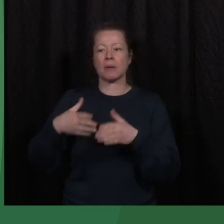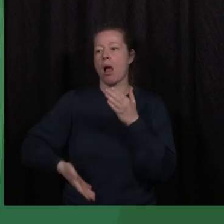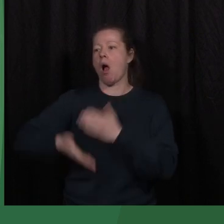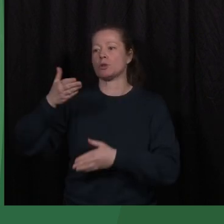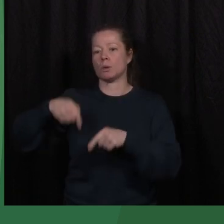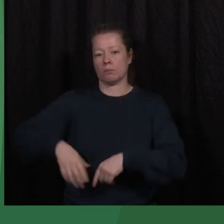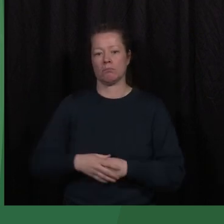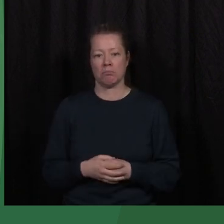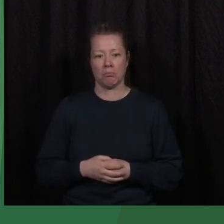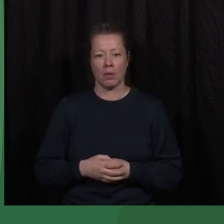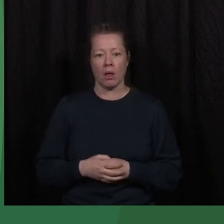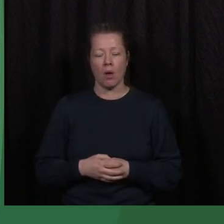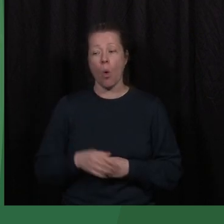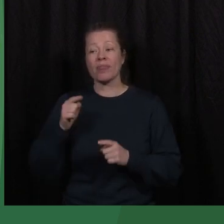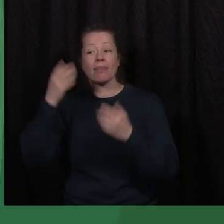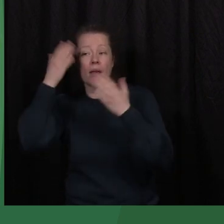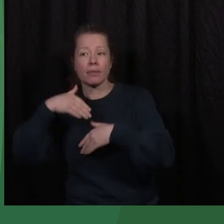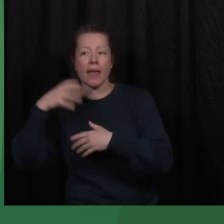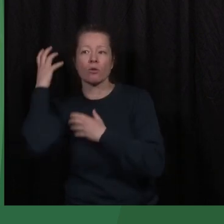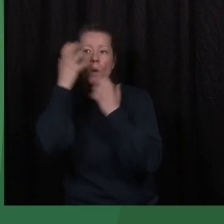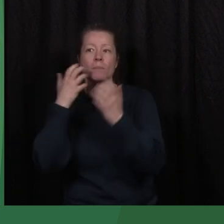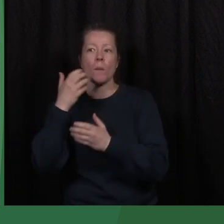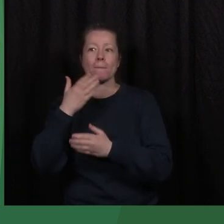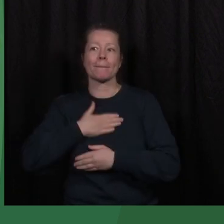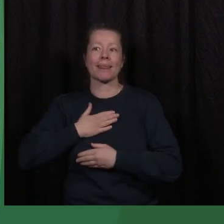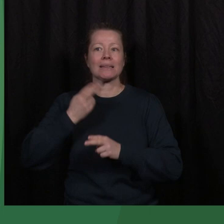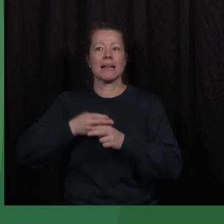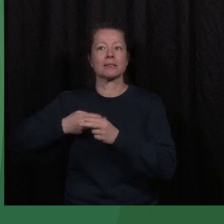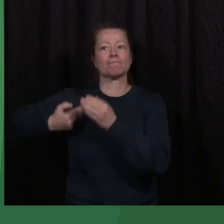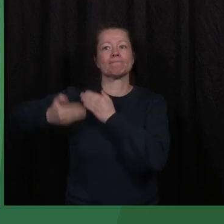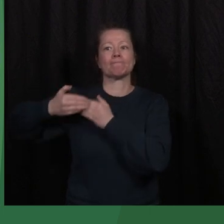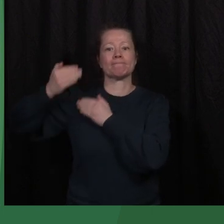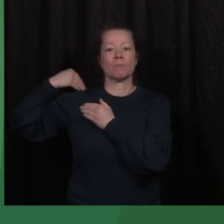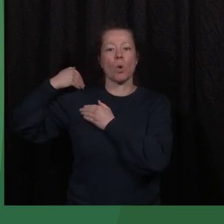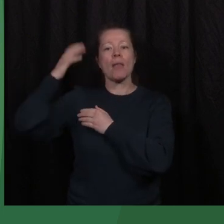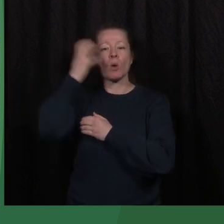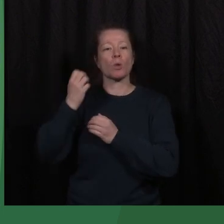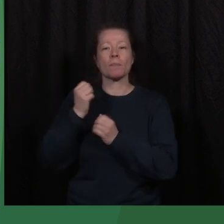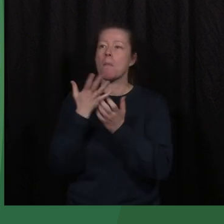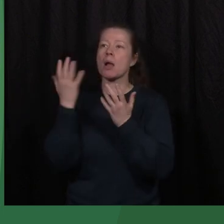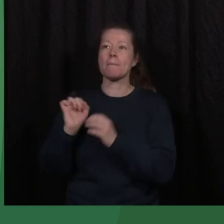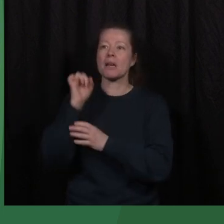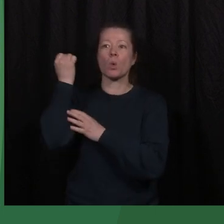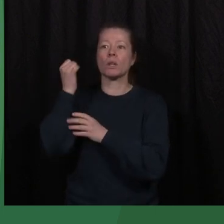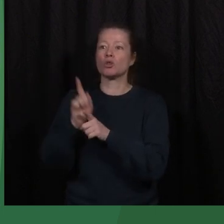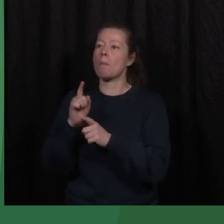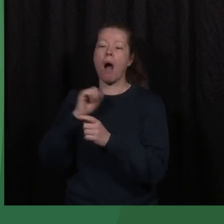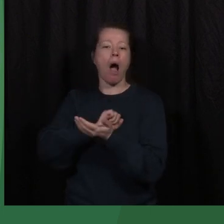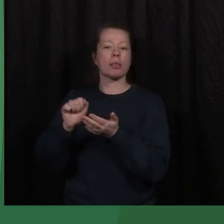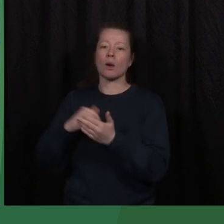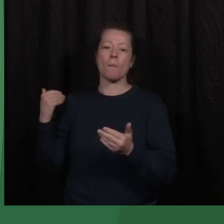That night I dreamed of my ancestors, and I dreamed of the millions, generations of them who will never get this far.